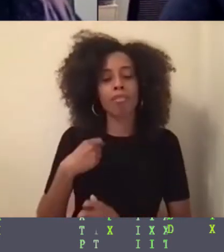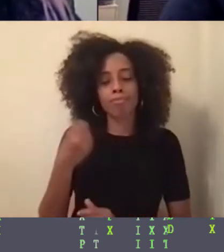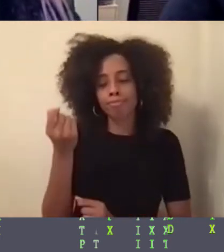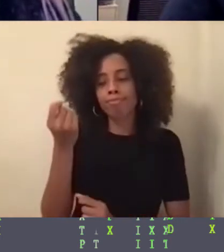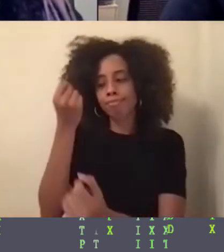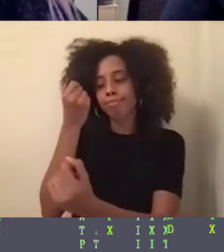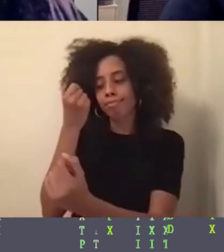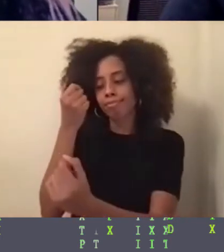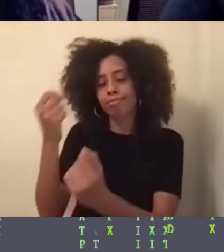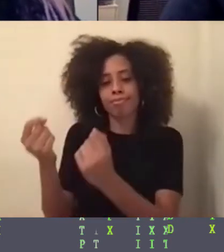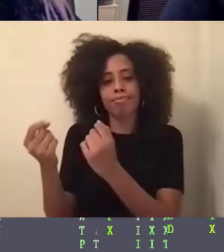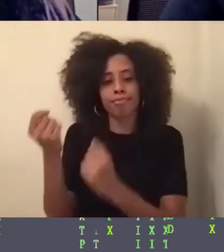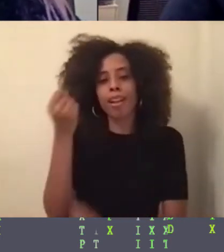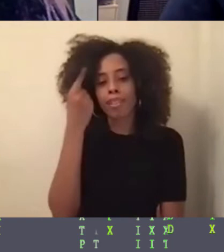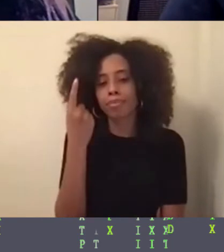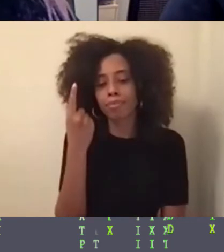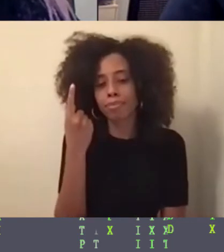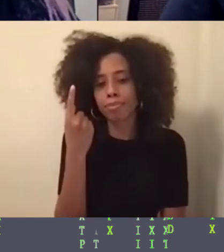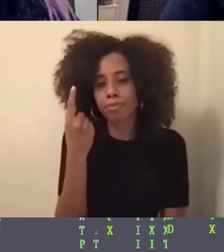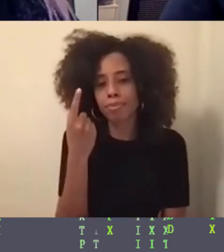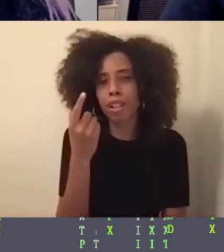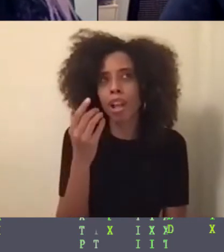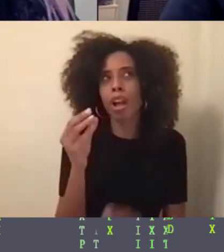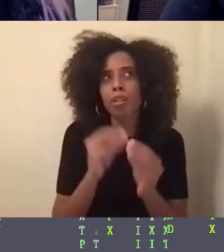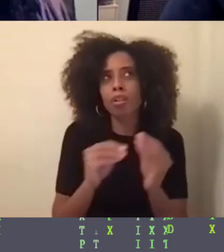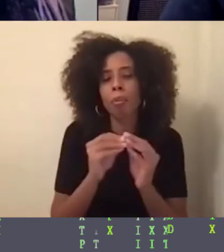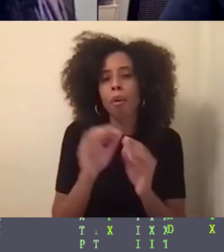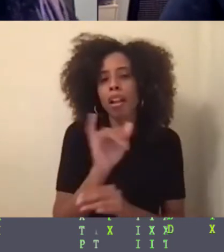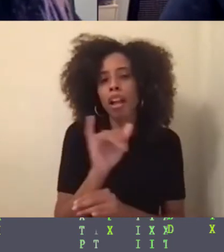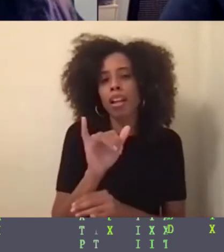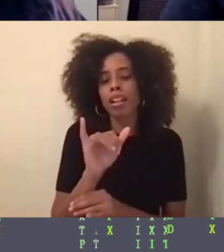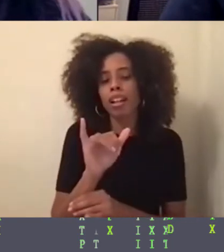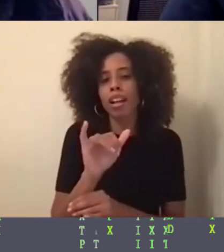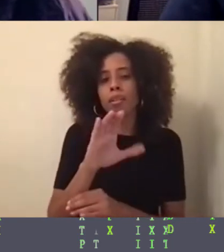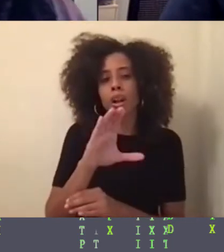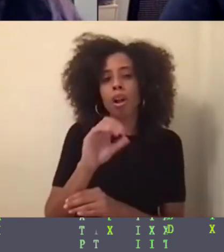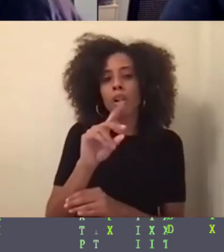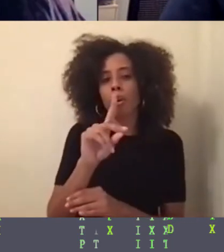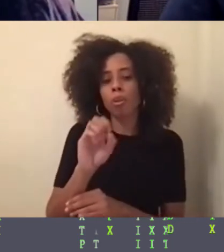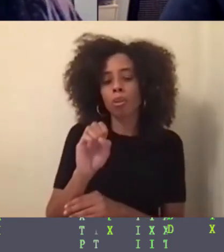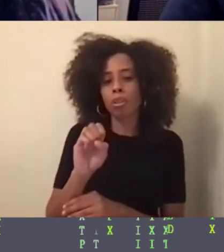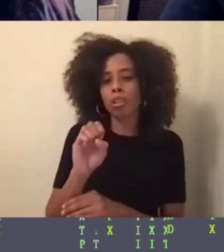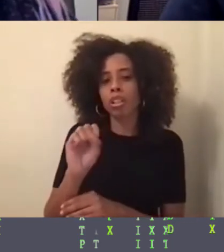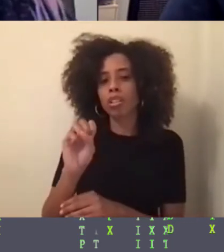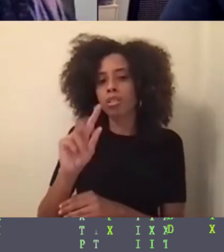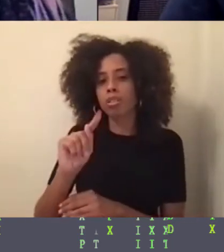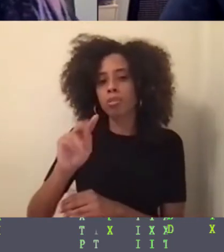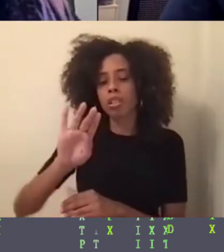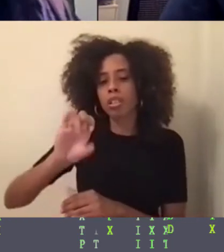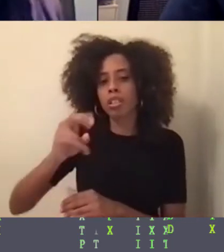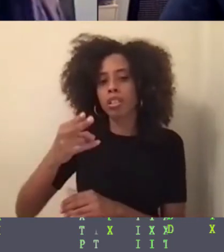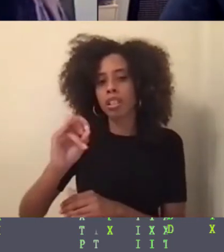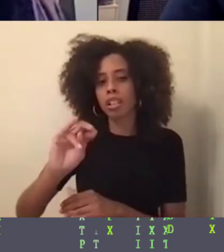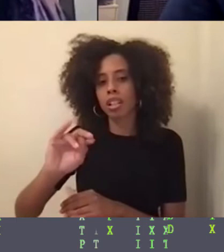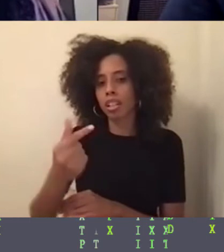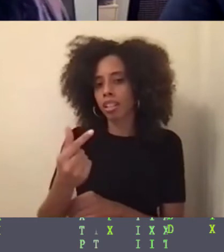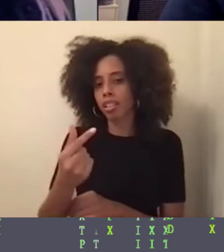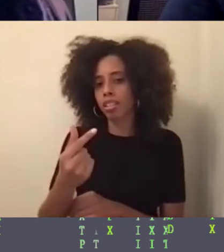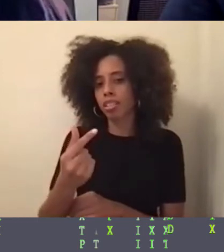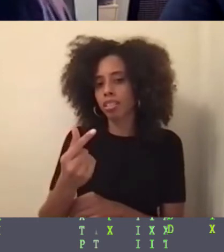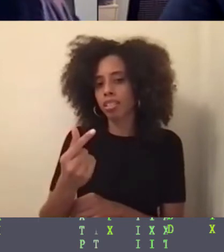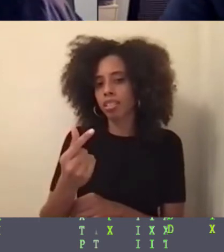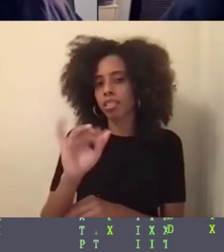So is it more so like the code switching type of thing is what I'm, is what I'm sensing. Cause that, that,